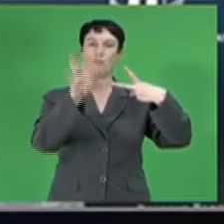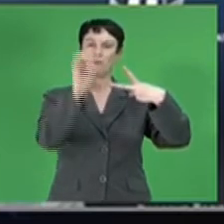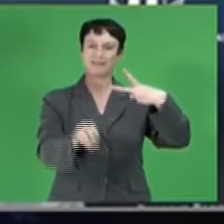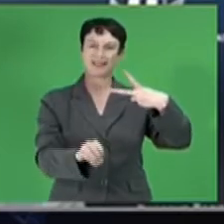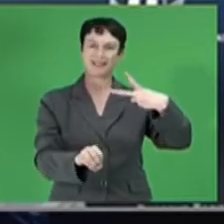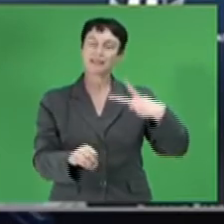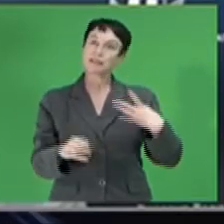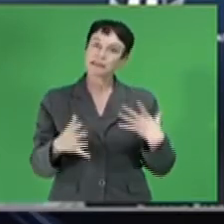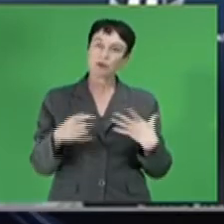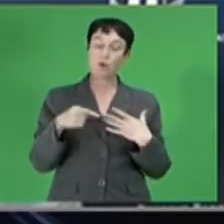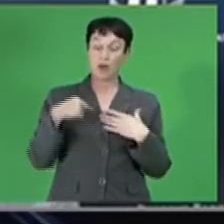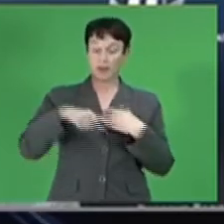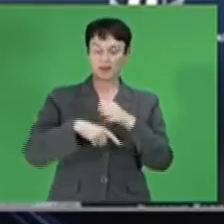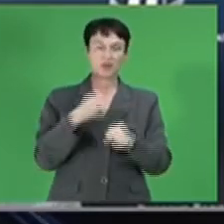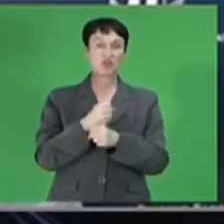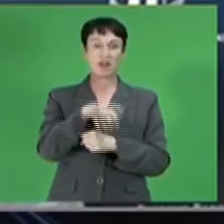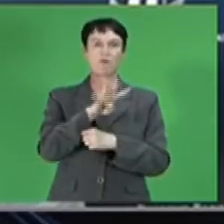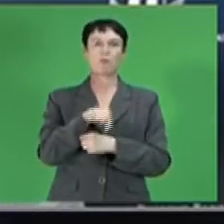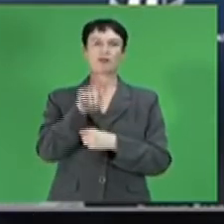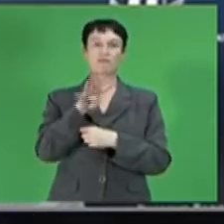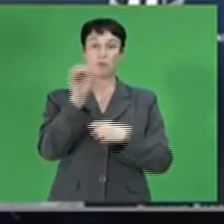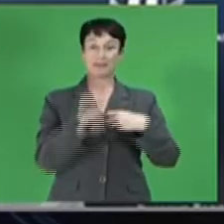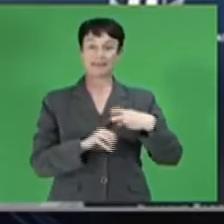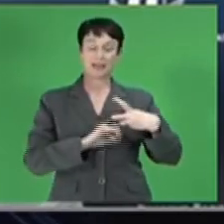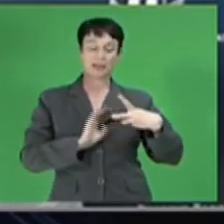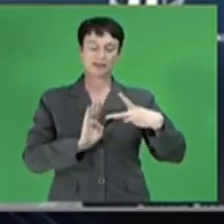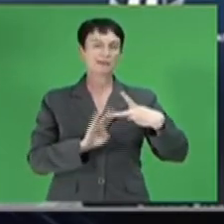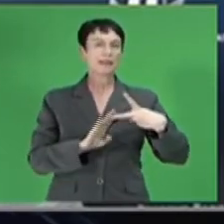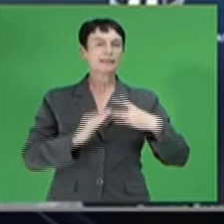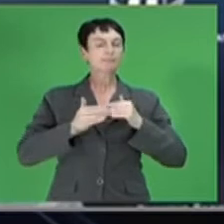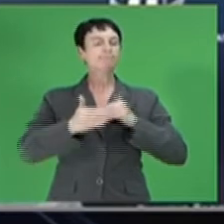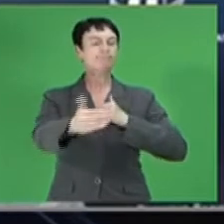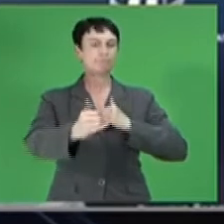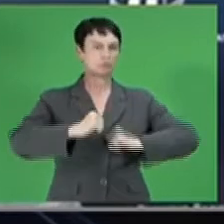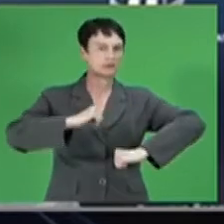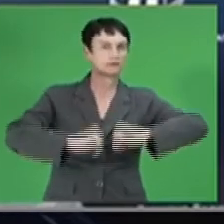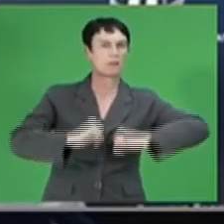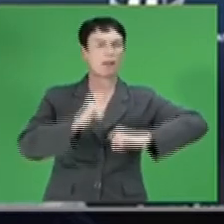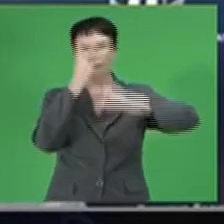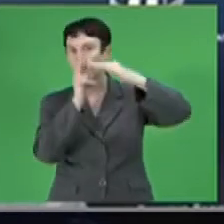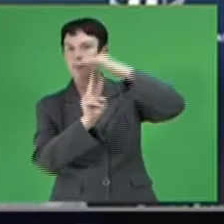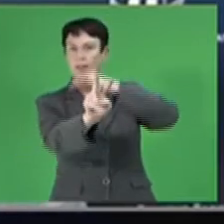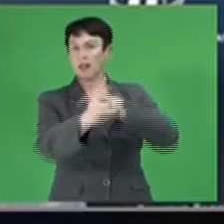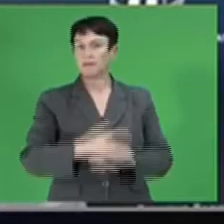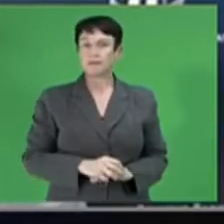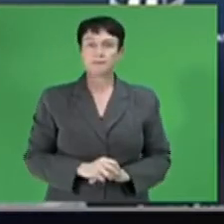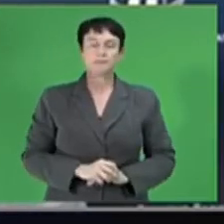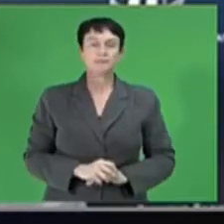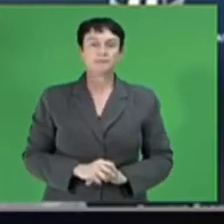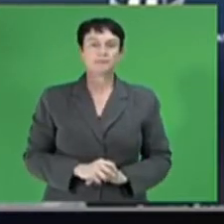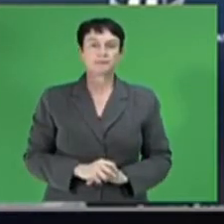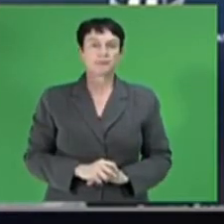for 2021 at 4.4% and stable over longer horizons. With